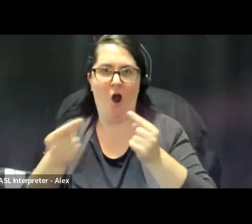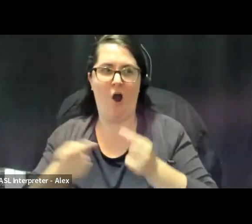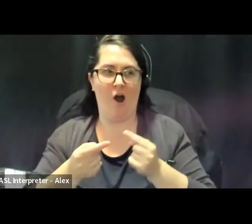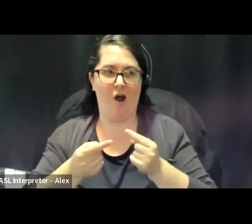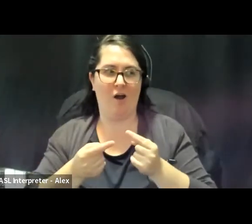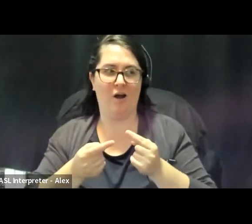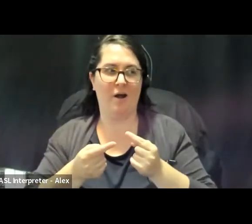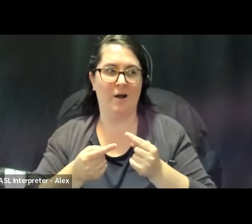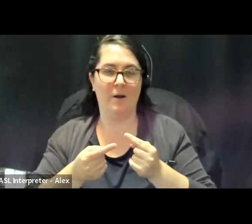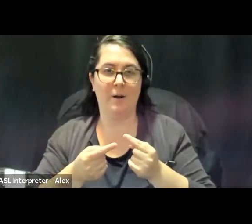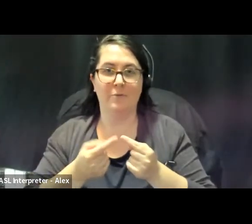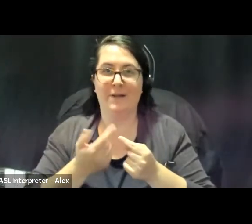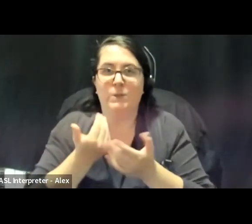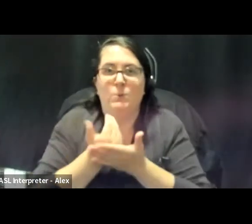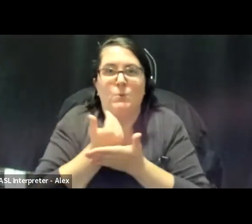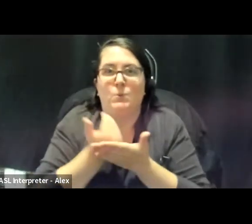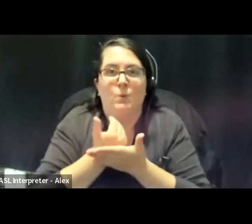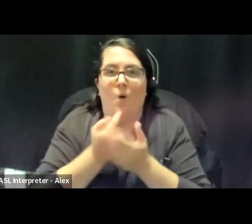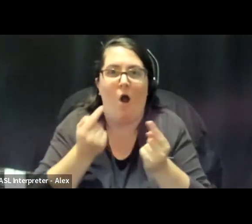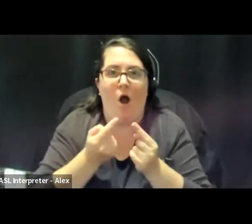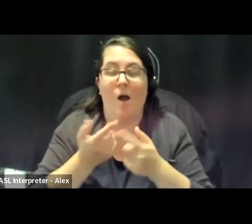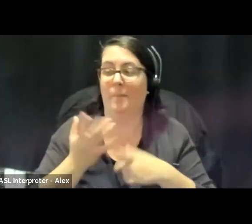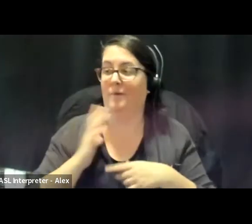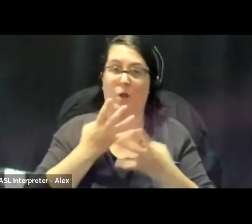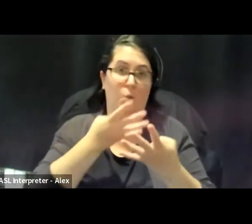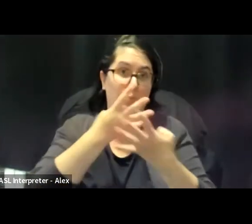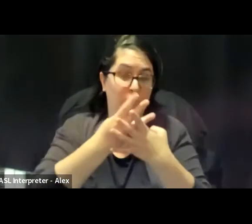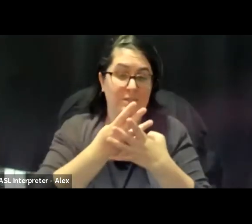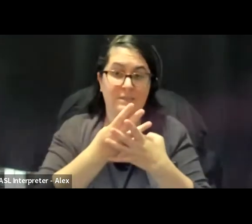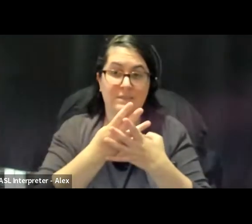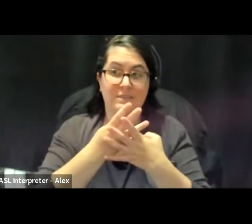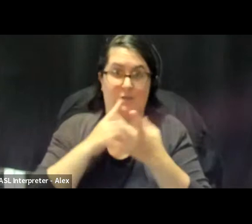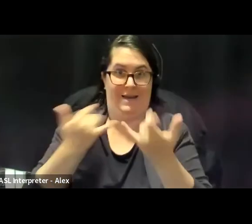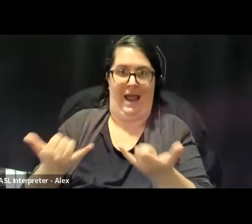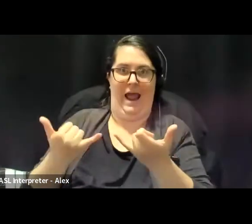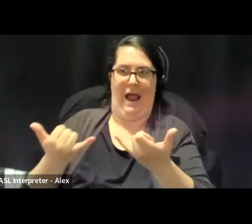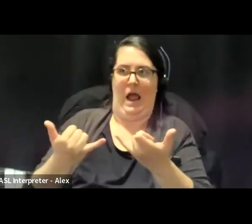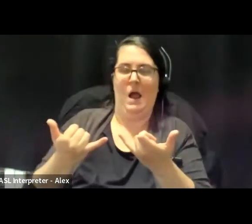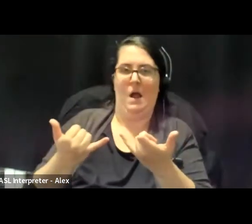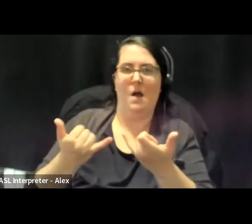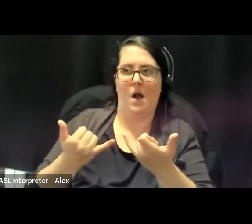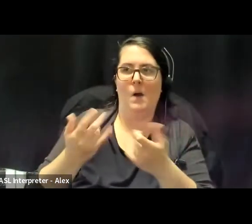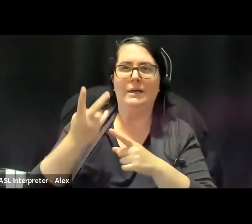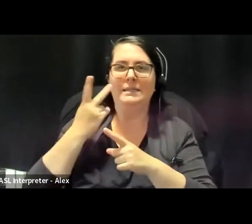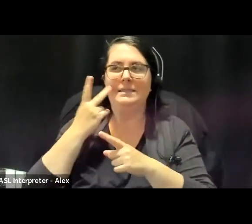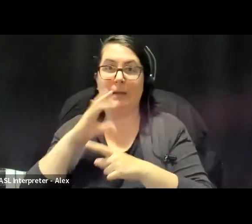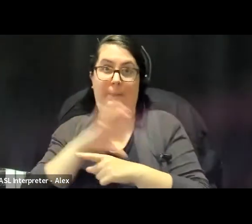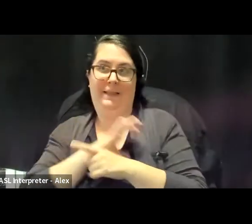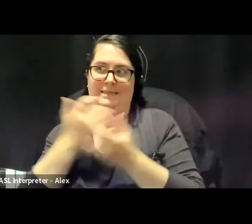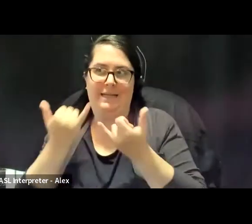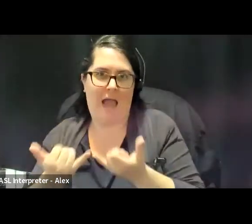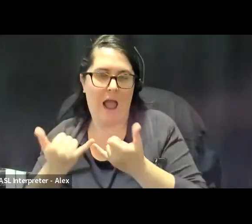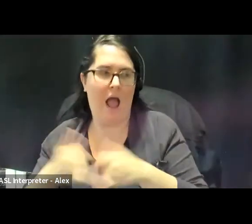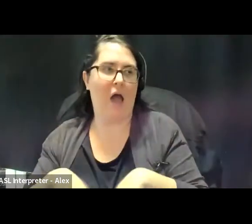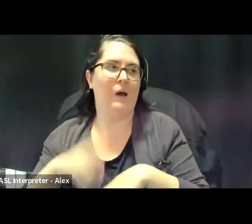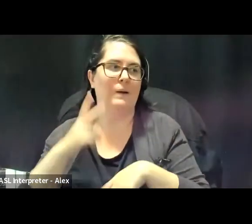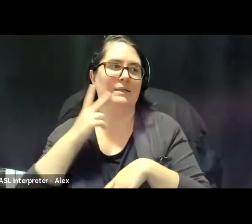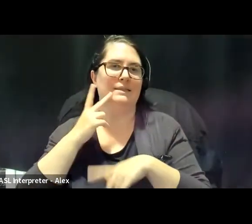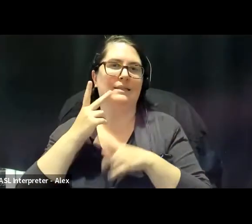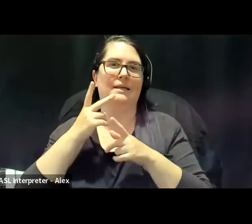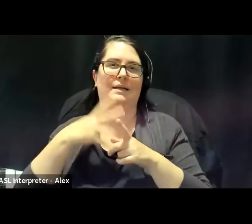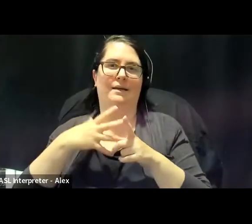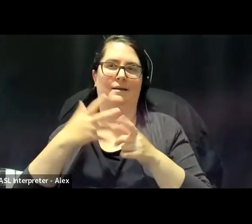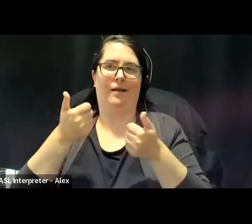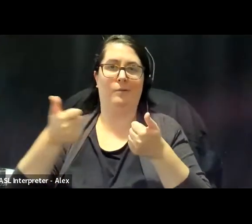500 years old, right? Whether you look to the prison as it exists today, the kinds of policing as they exist today, the kind of imperial eco